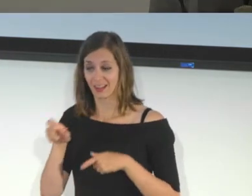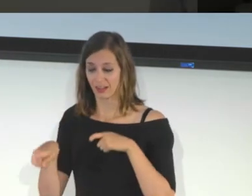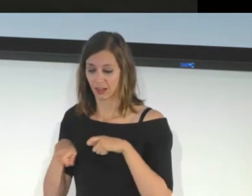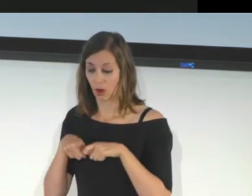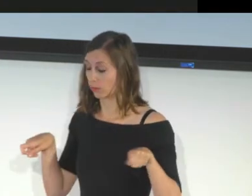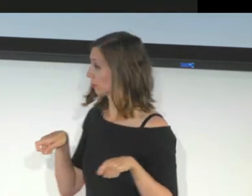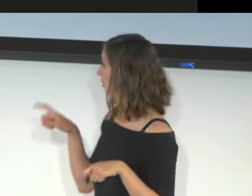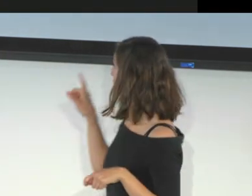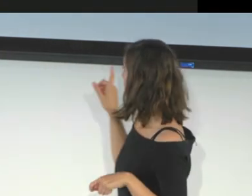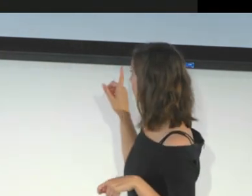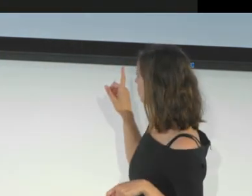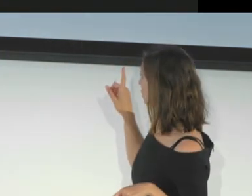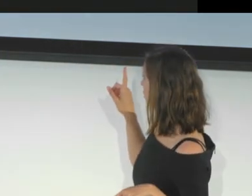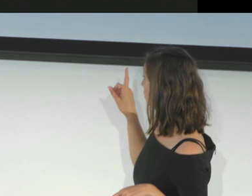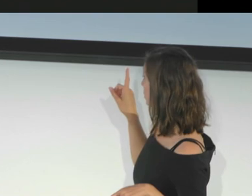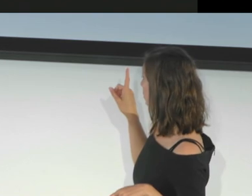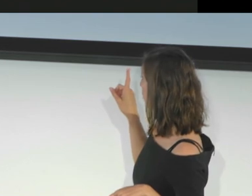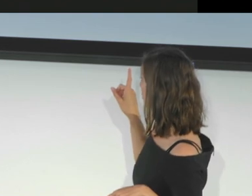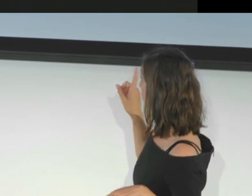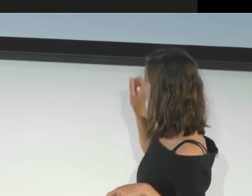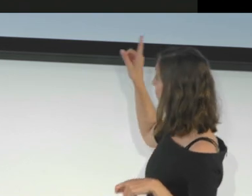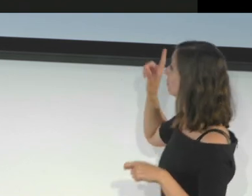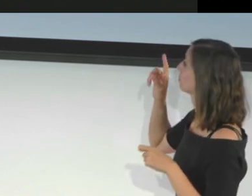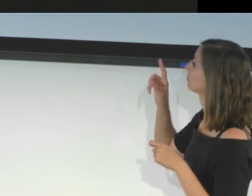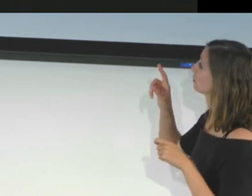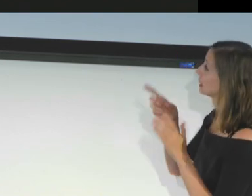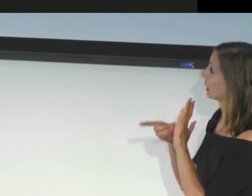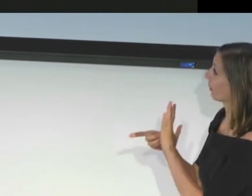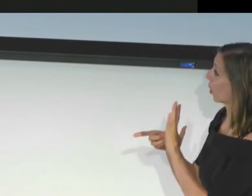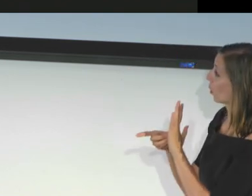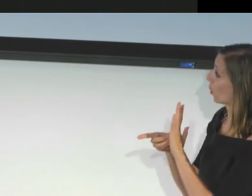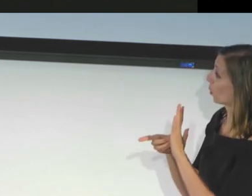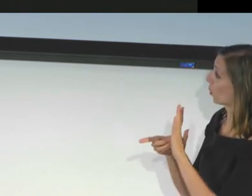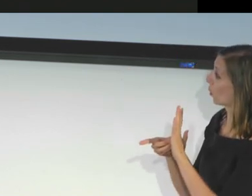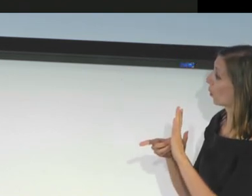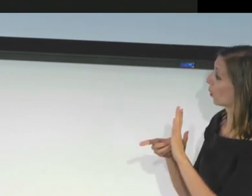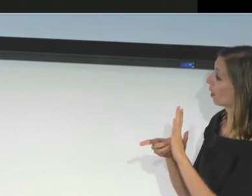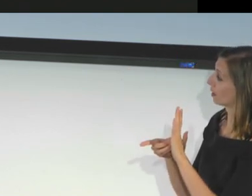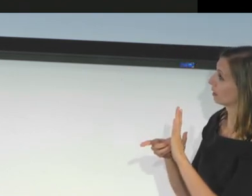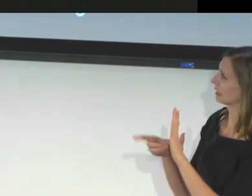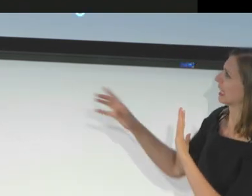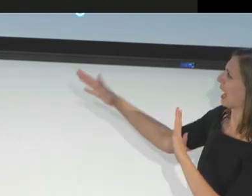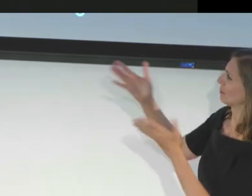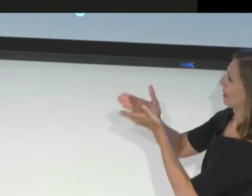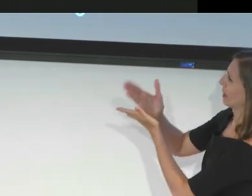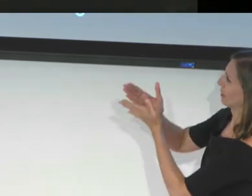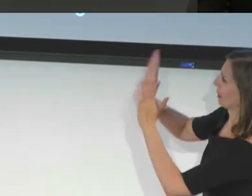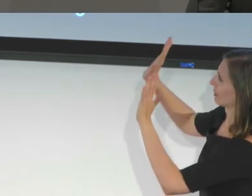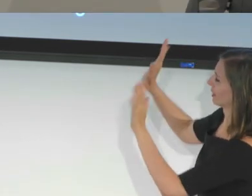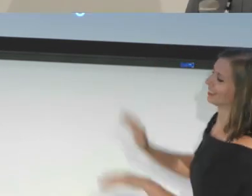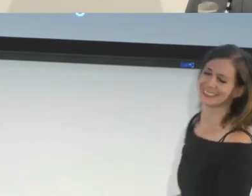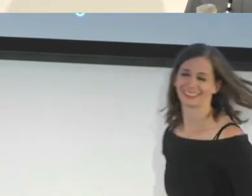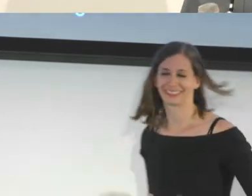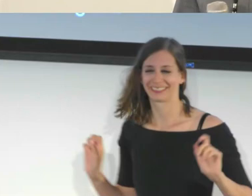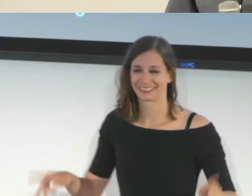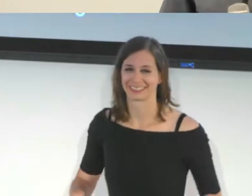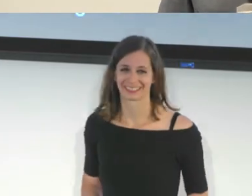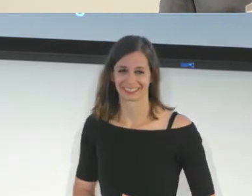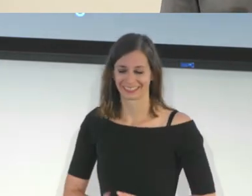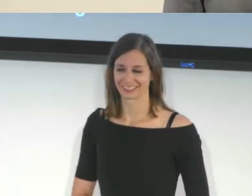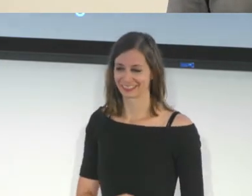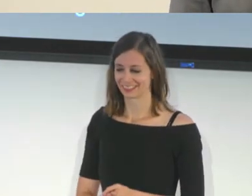Hi. On this one, we will test how to use the detect text. Hi. On this one. go. Okay.